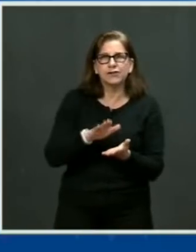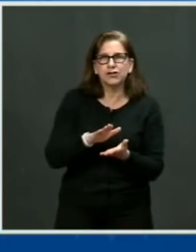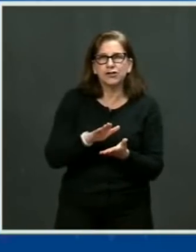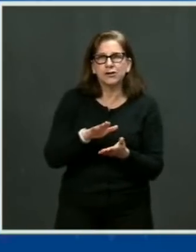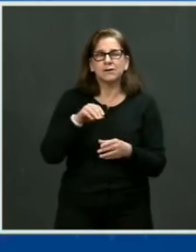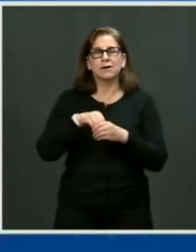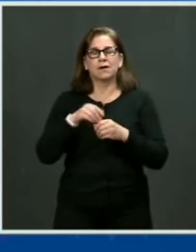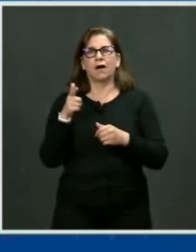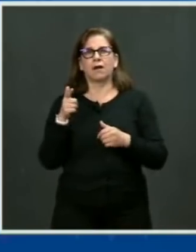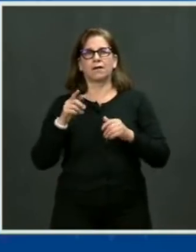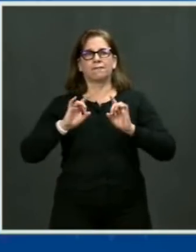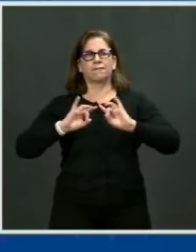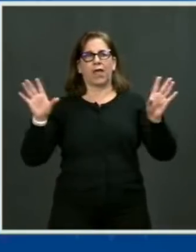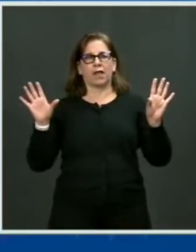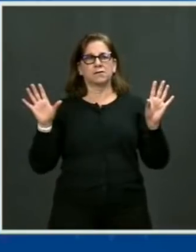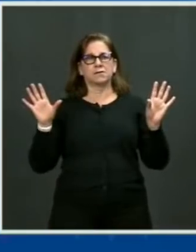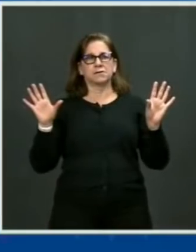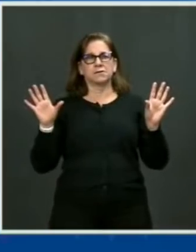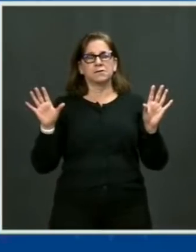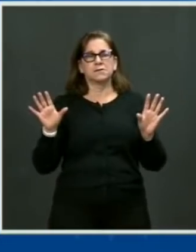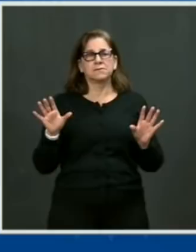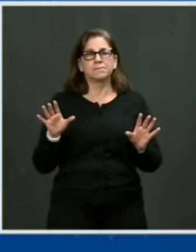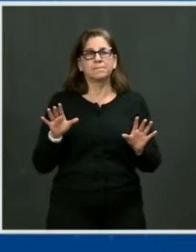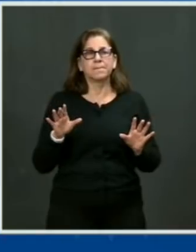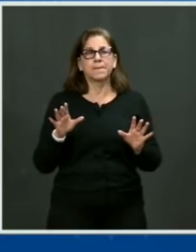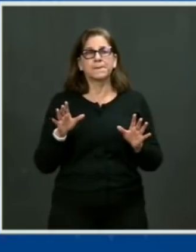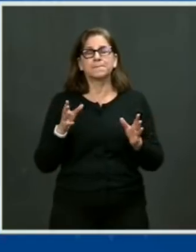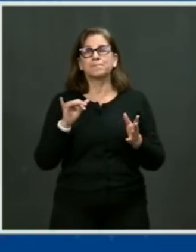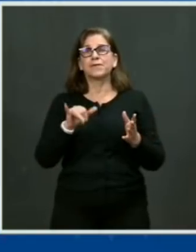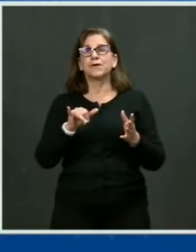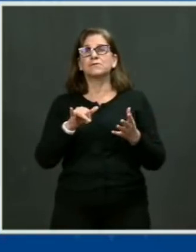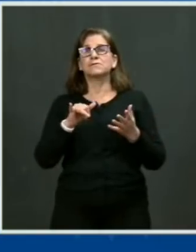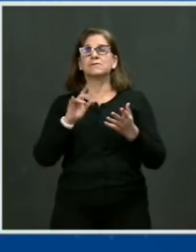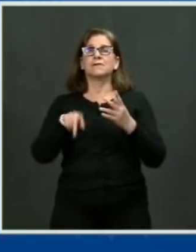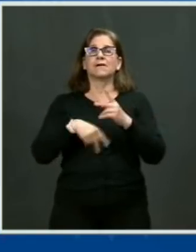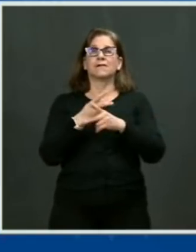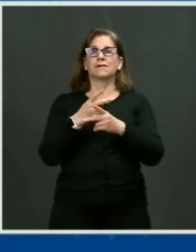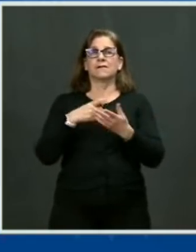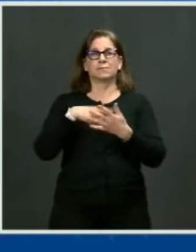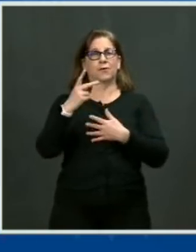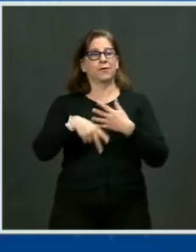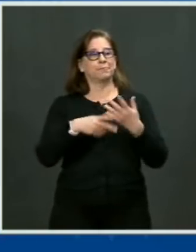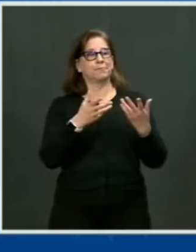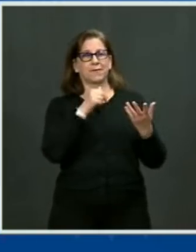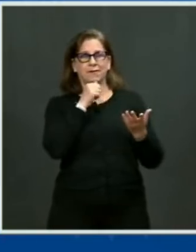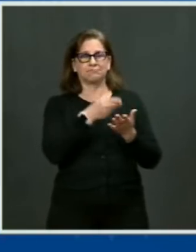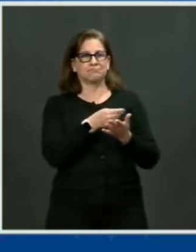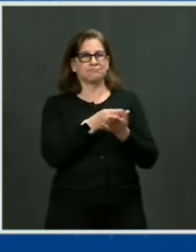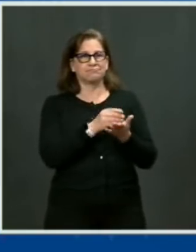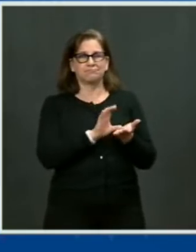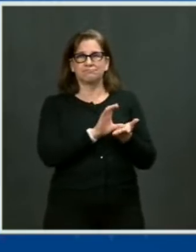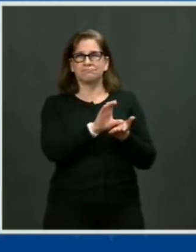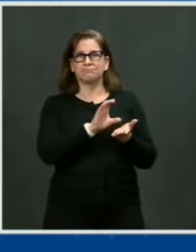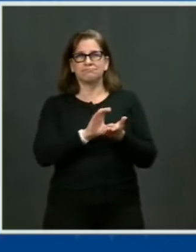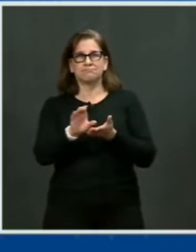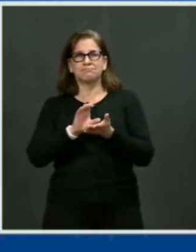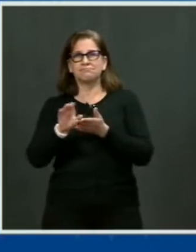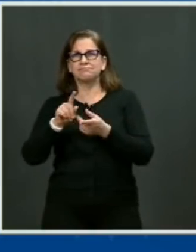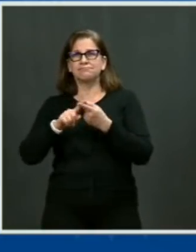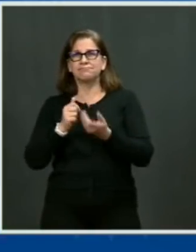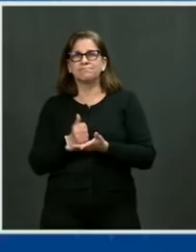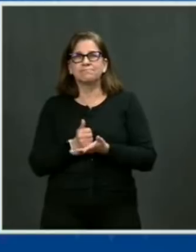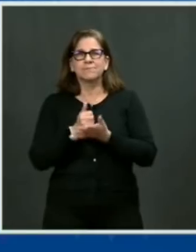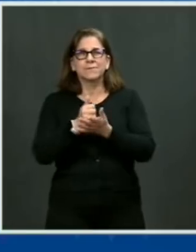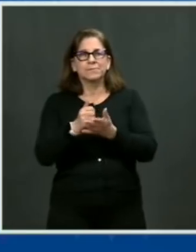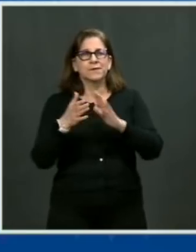late. Gun violence in America, for those of you who think of this from an economic standpoint listening to me, is estimated to